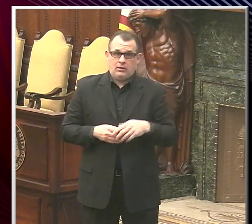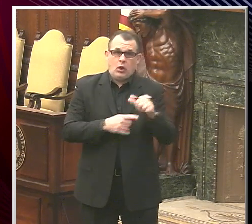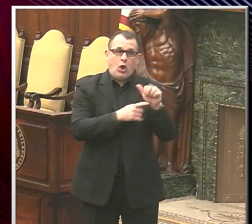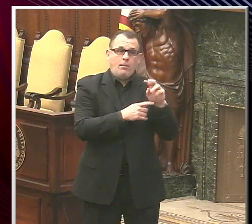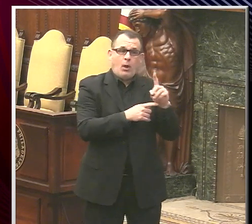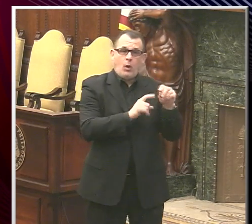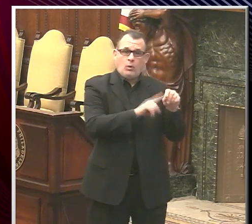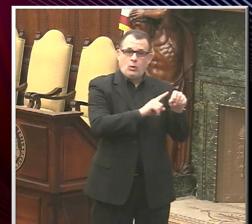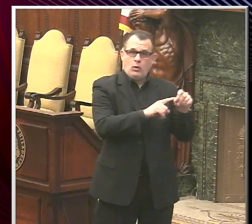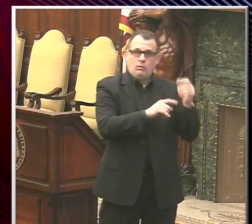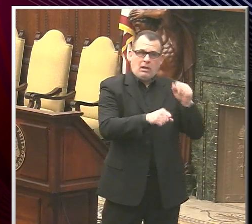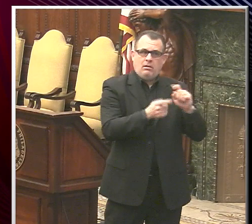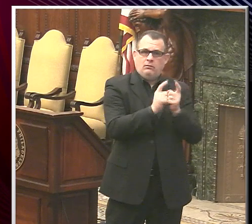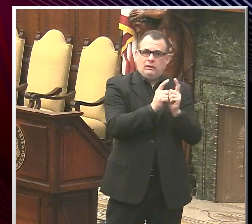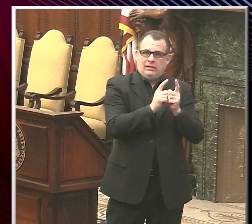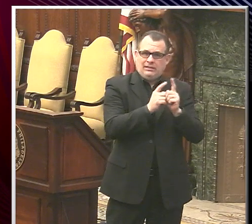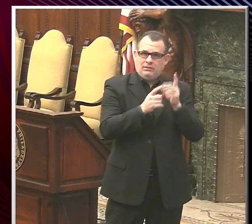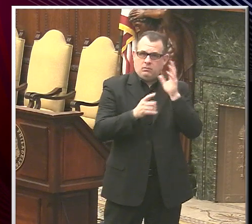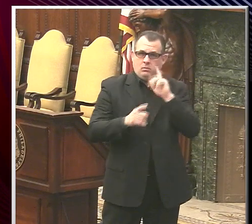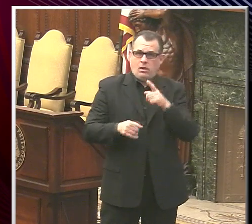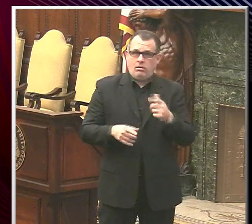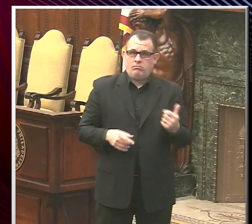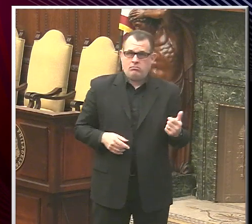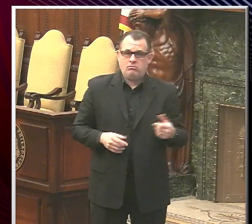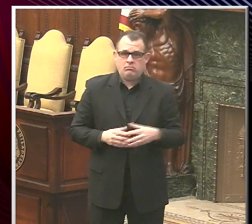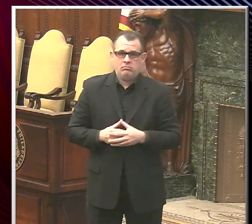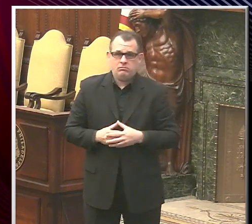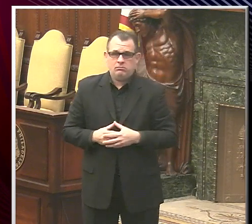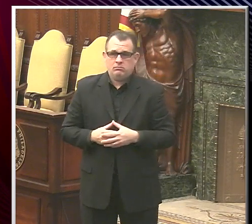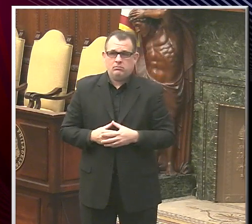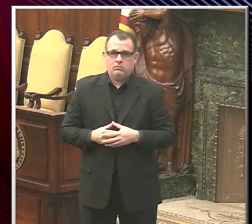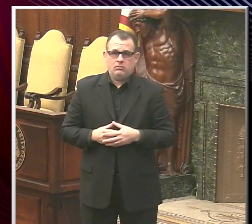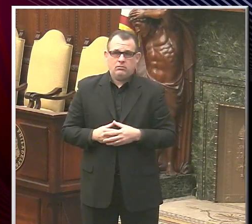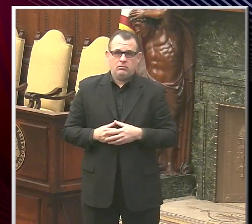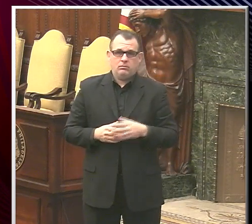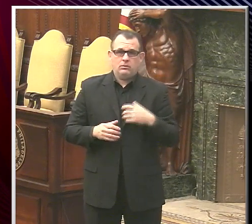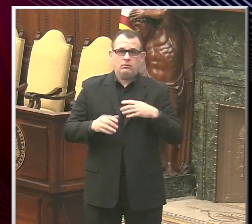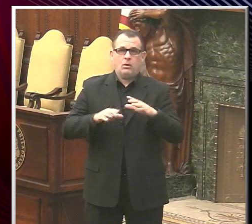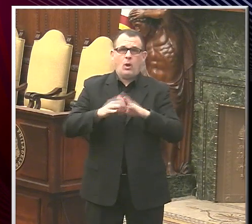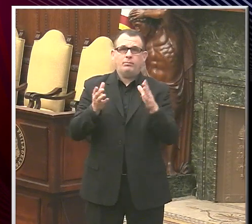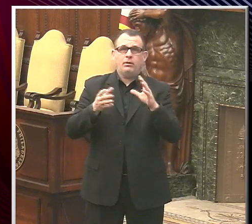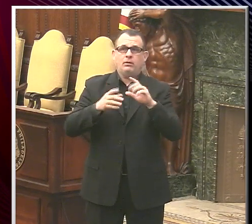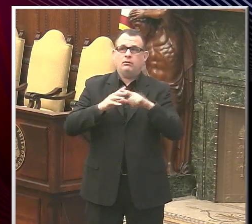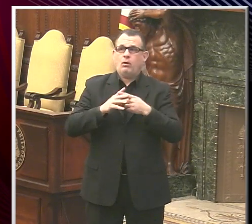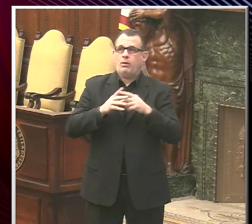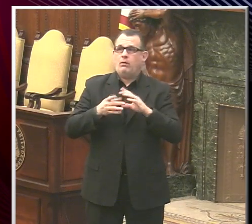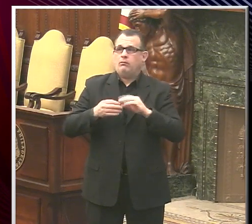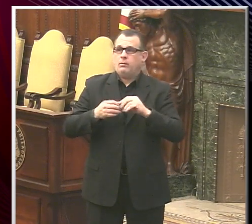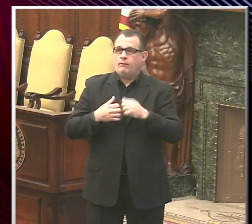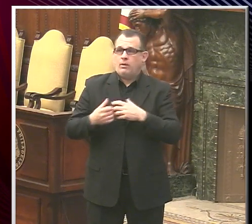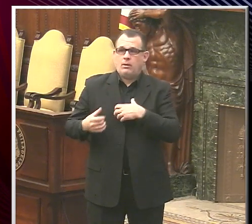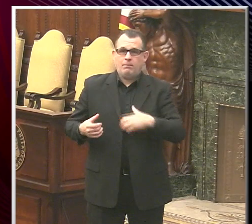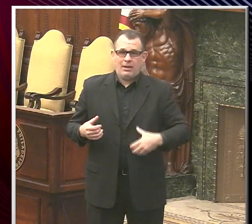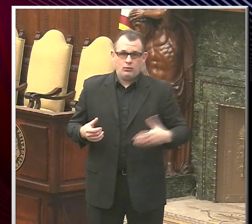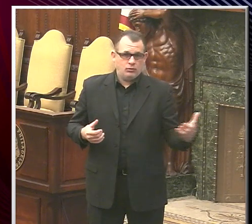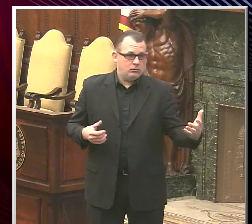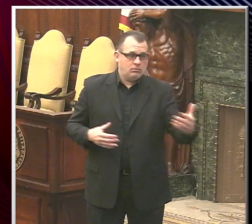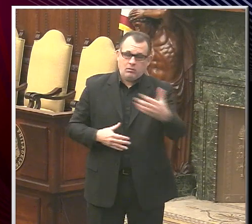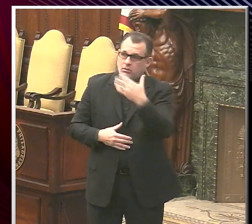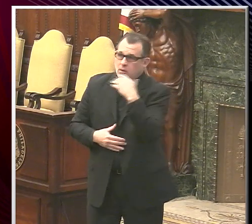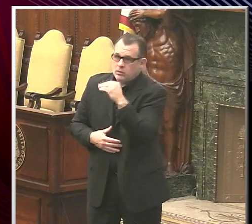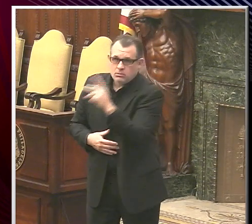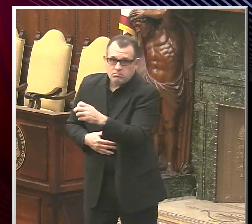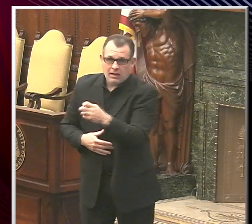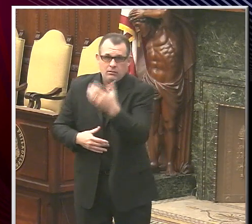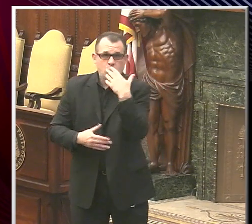translate. And with that, we begin our briefing with opening remarks from Mayor Kenney. Mayor, you have the floor. Thanks, Mike. Good afternoon, everyone.